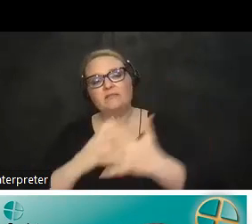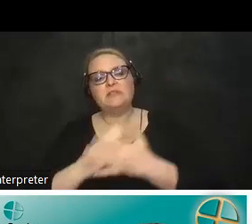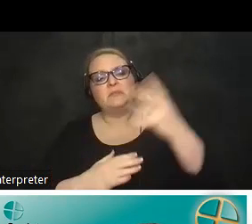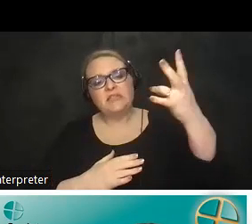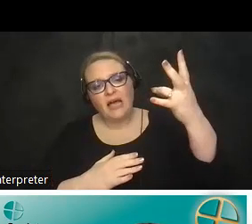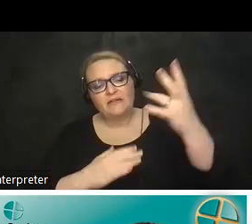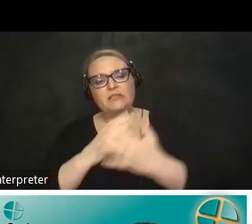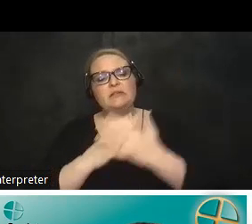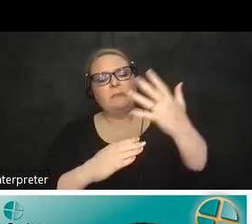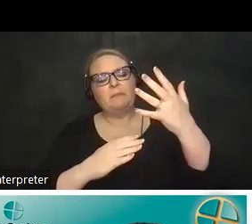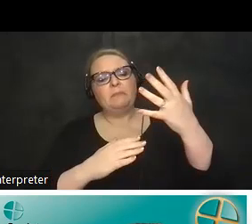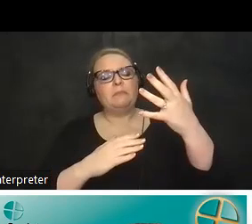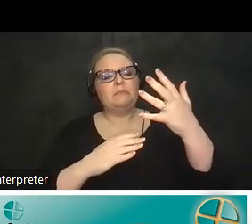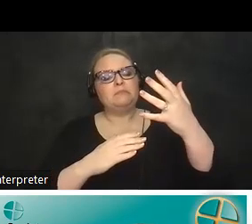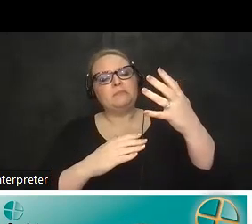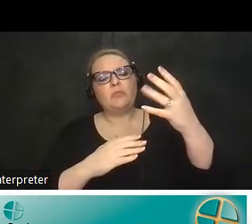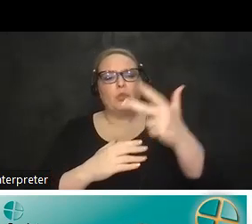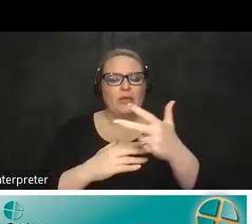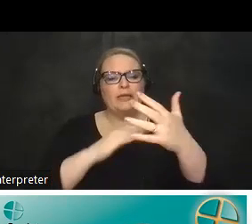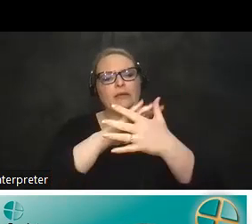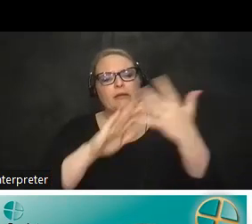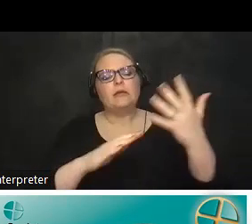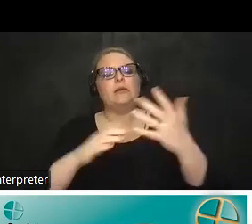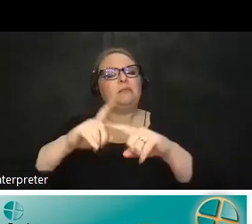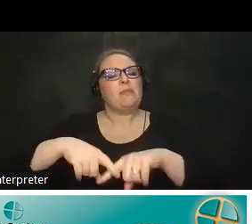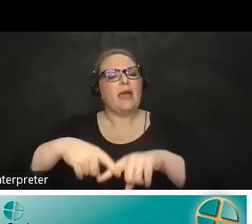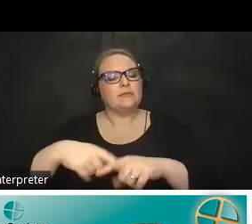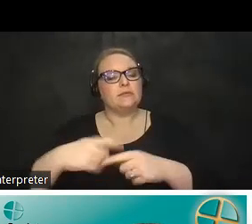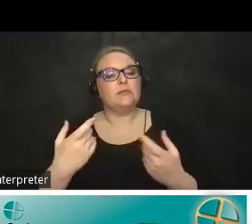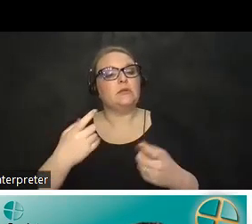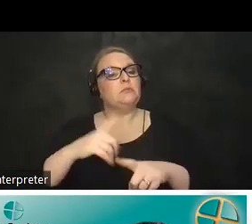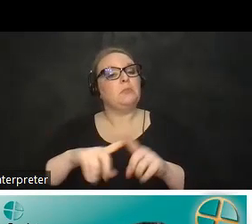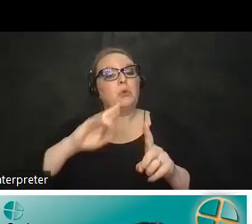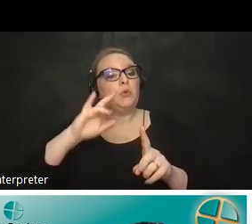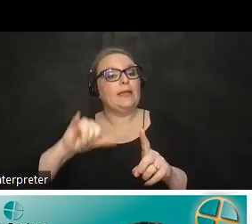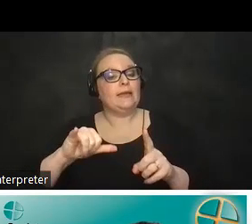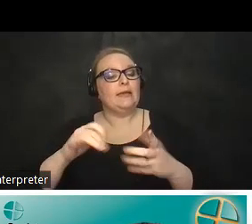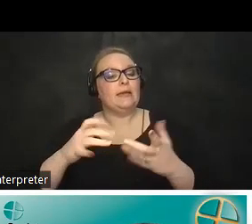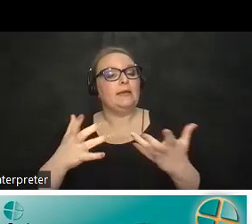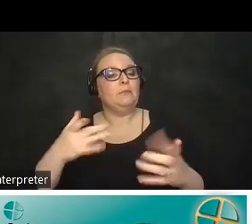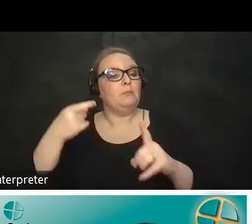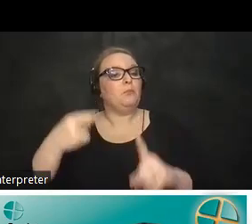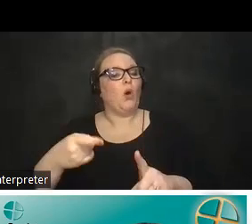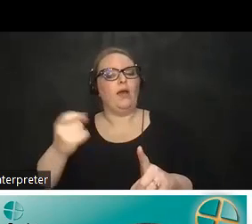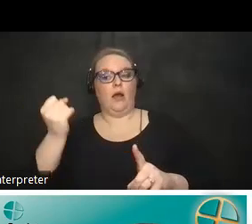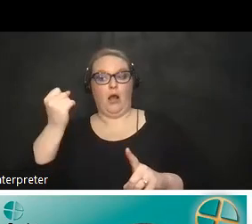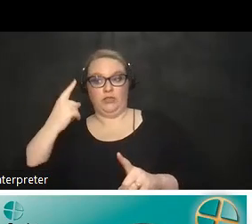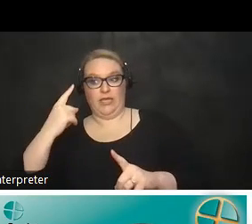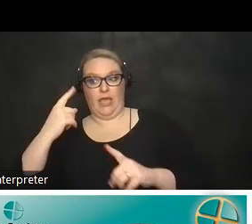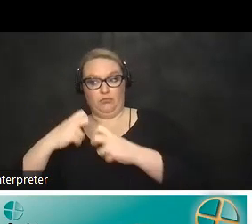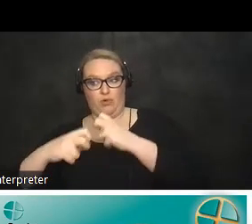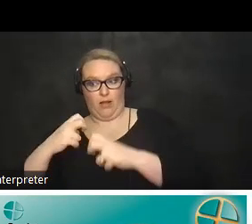steps and then you are in between but in you know loose terms it's basically about understanding and defining the problem